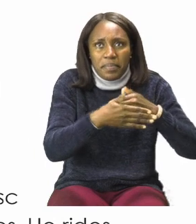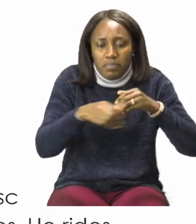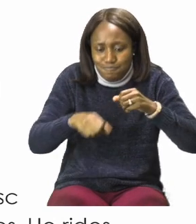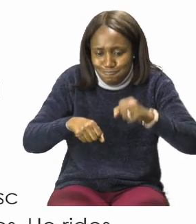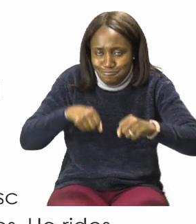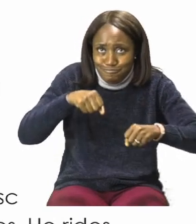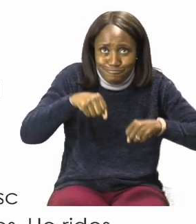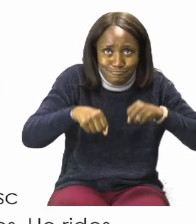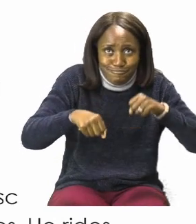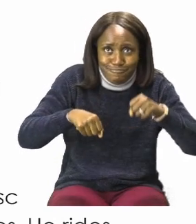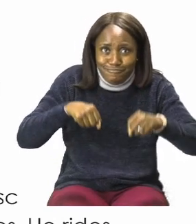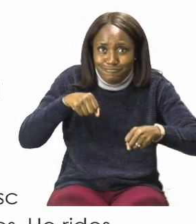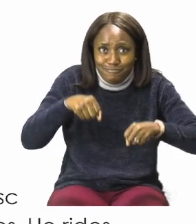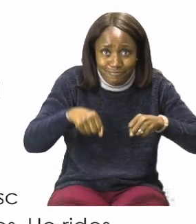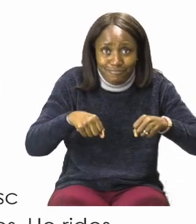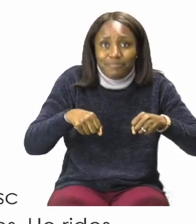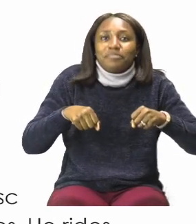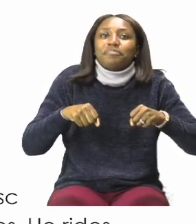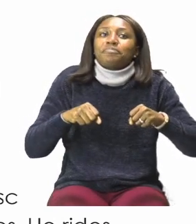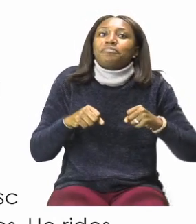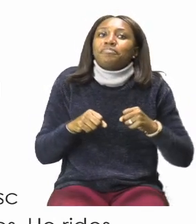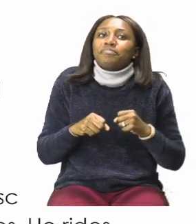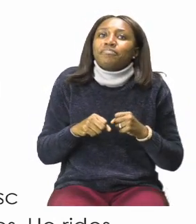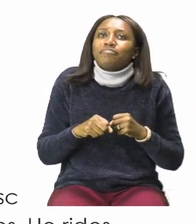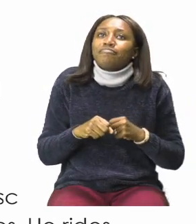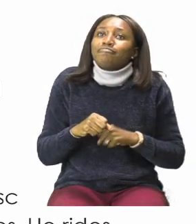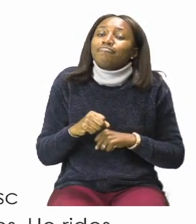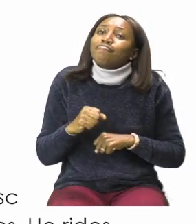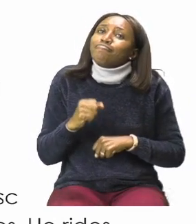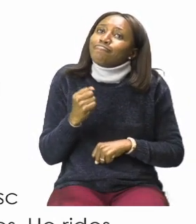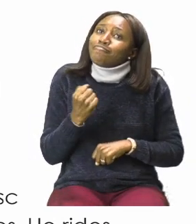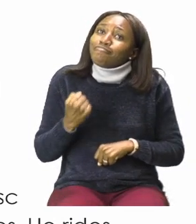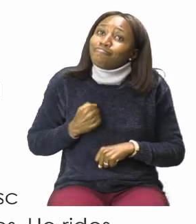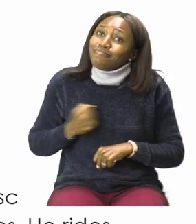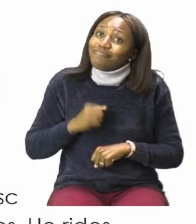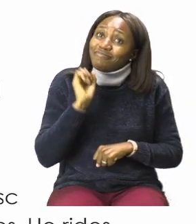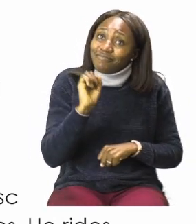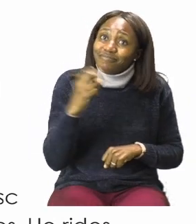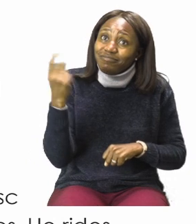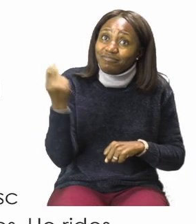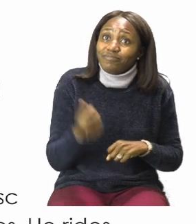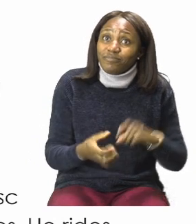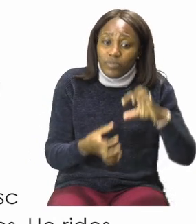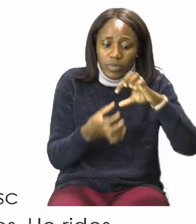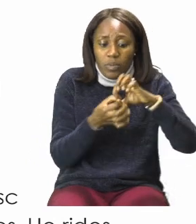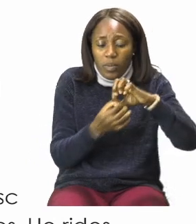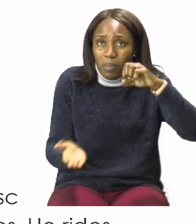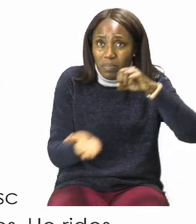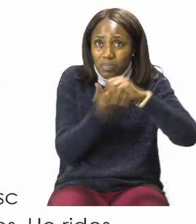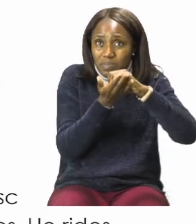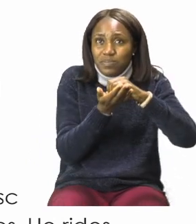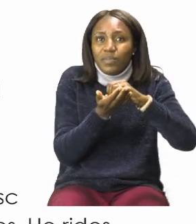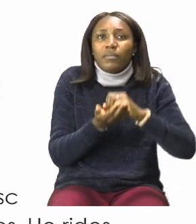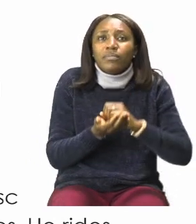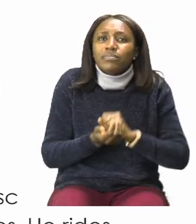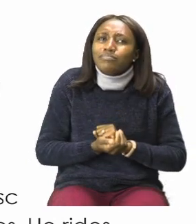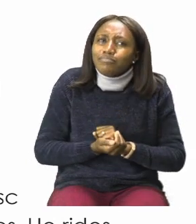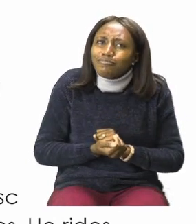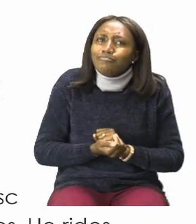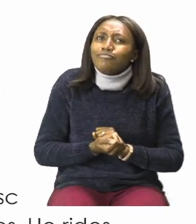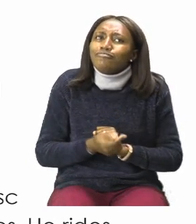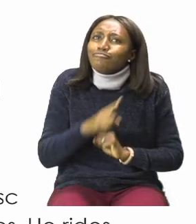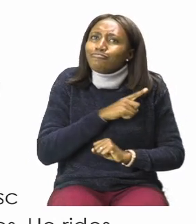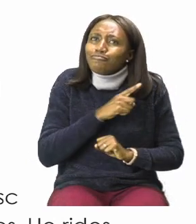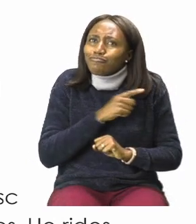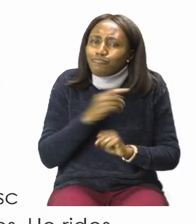as possible. His father bought him a lock and a chain to lock